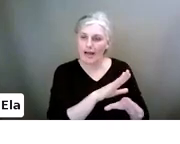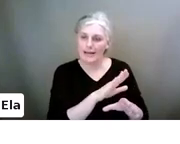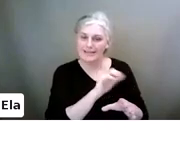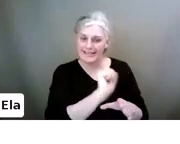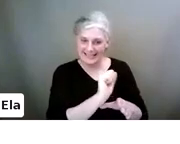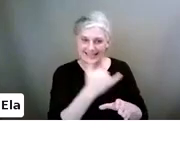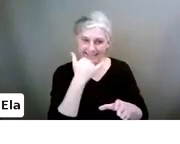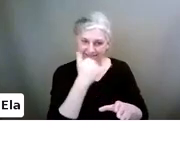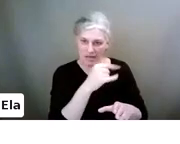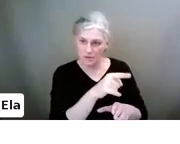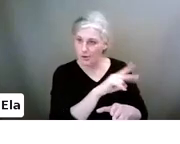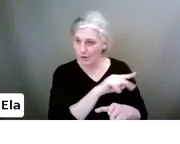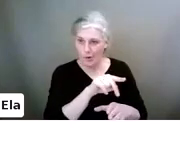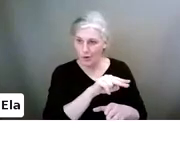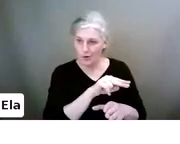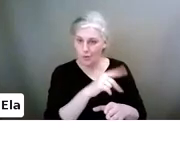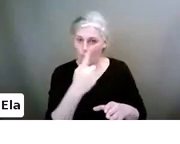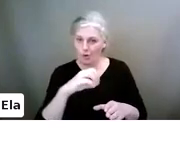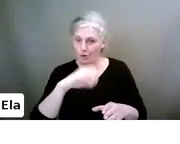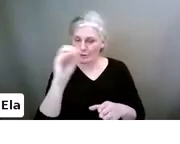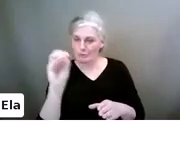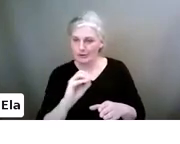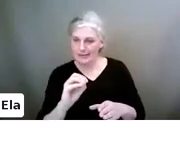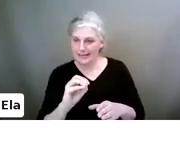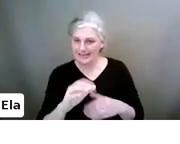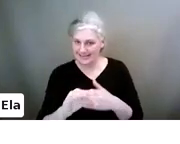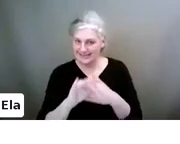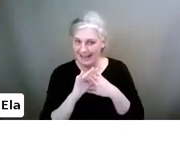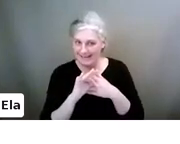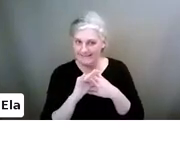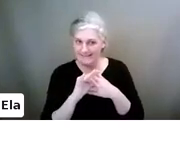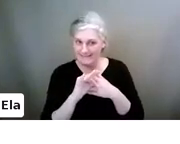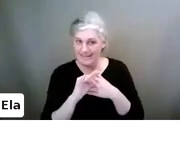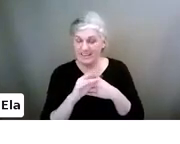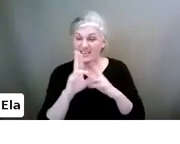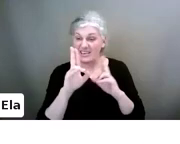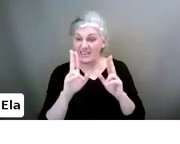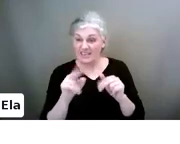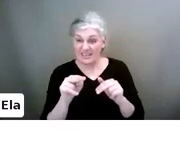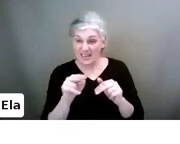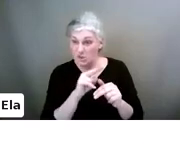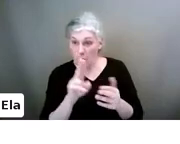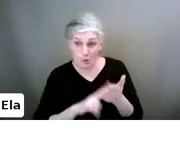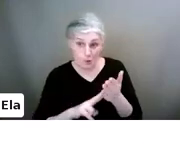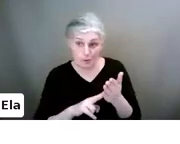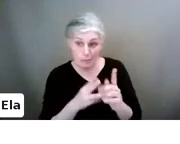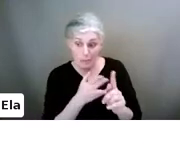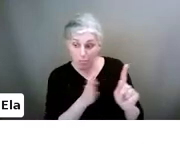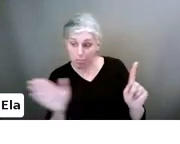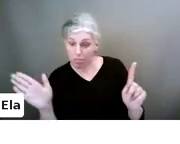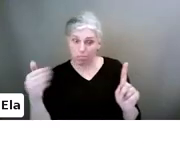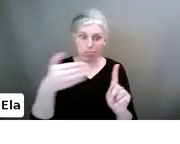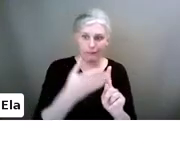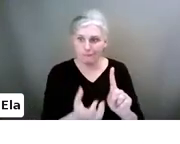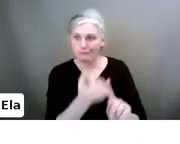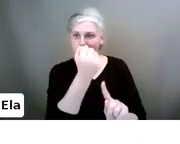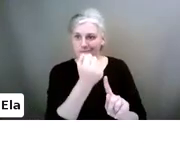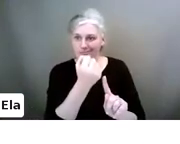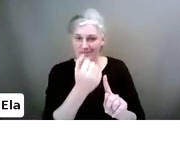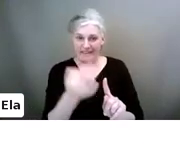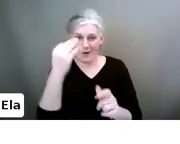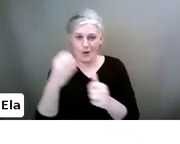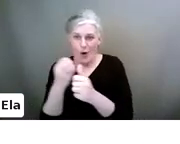It's not 100% safe on this one with Google. They can just not use the app and they can go somewhere else. They can find it somewhere else.